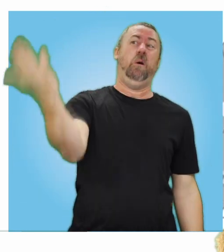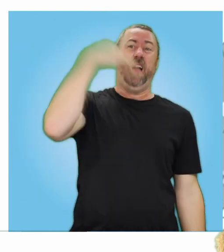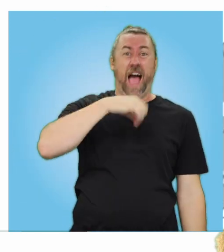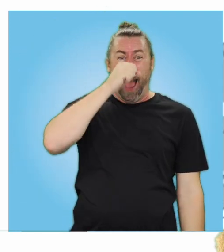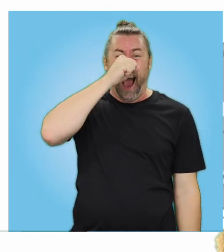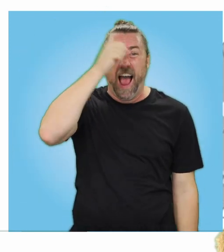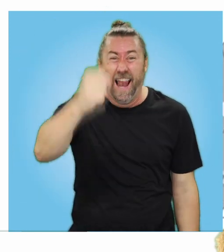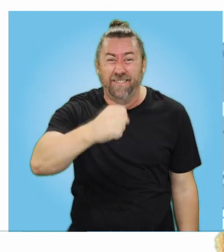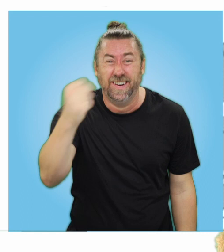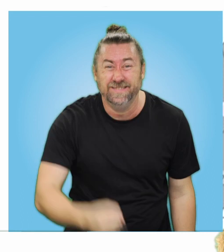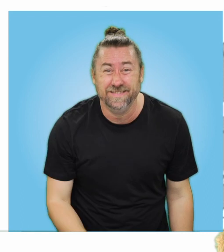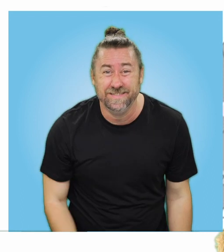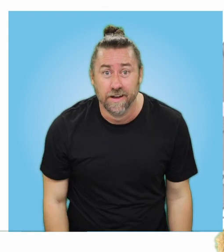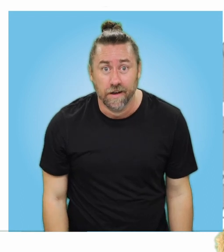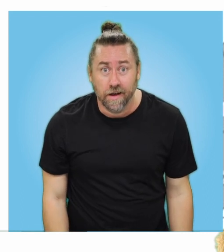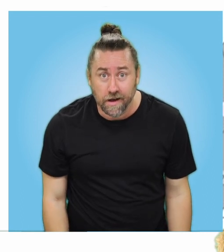elephant.